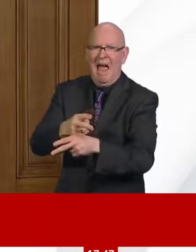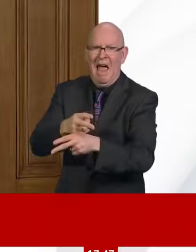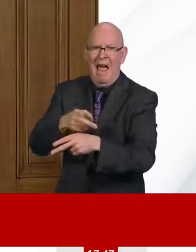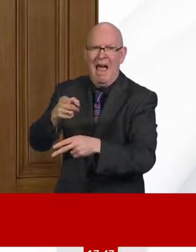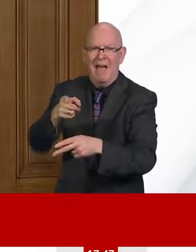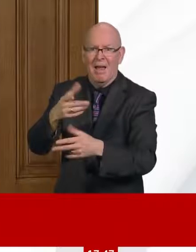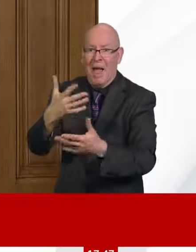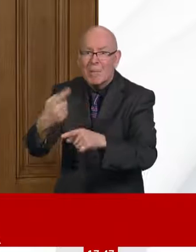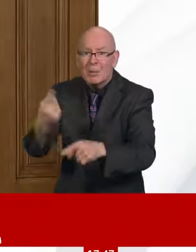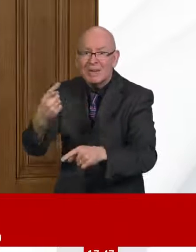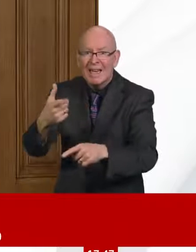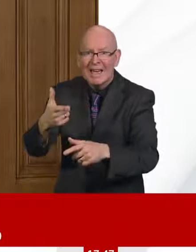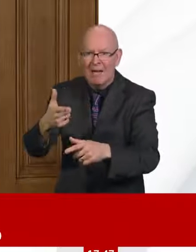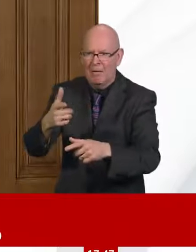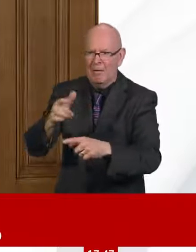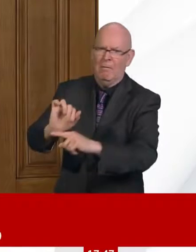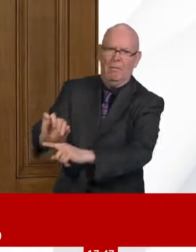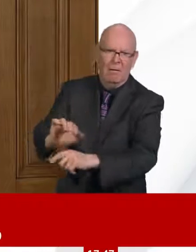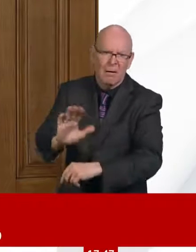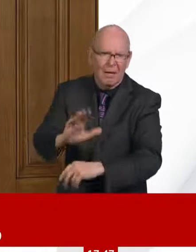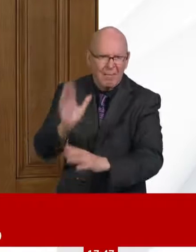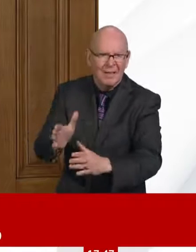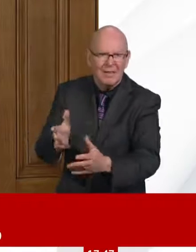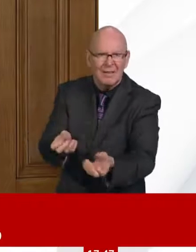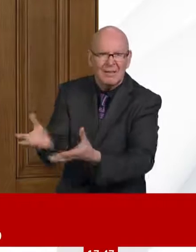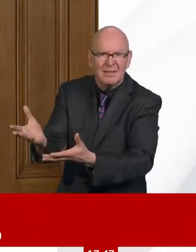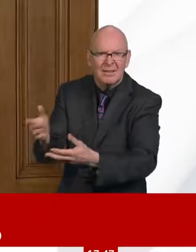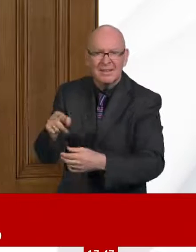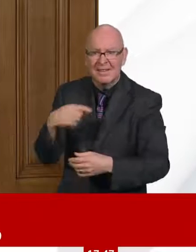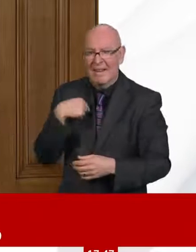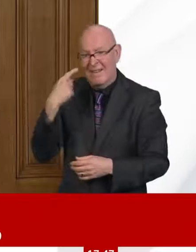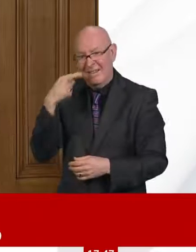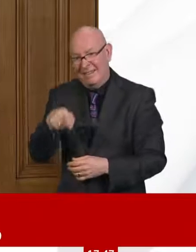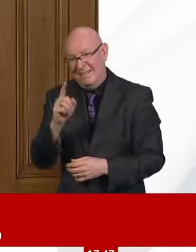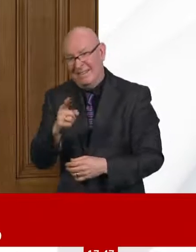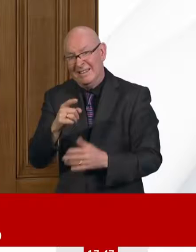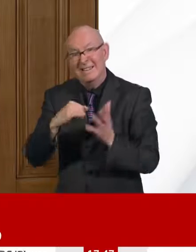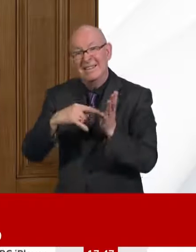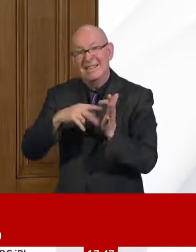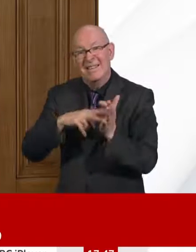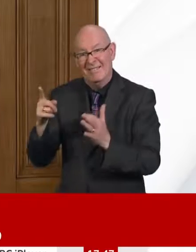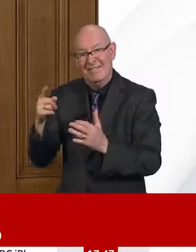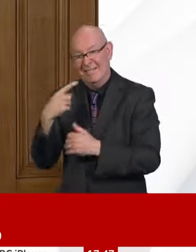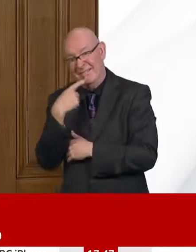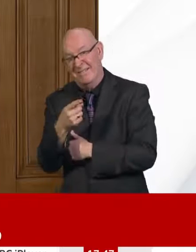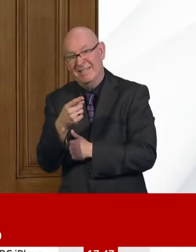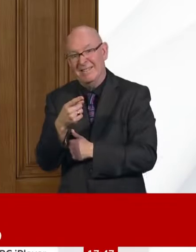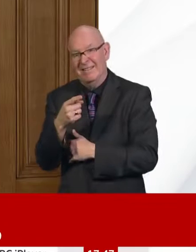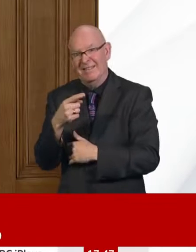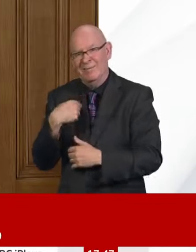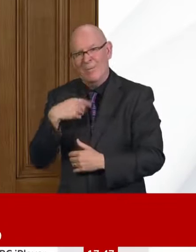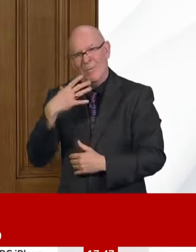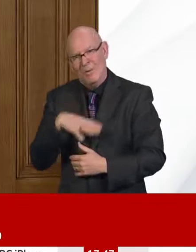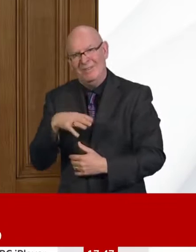and understanding of the deaths as they occur, and that is being done regularly. So there may be very good reasons why